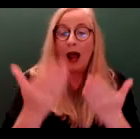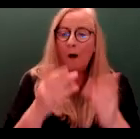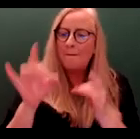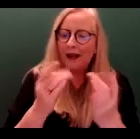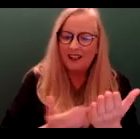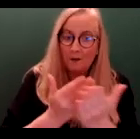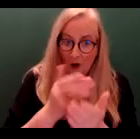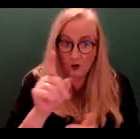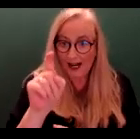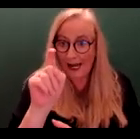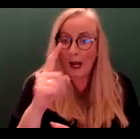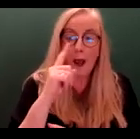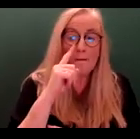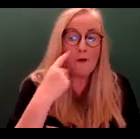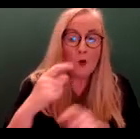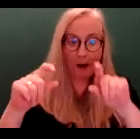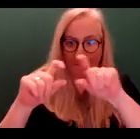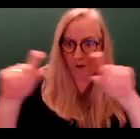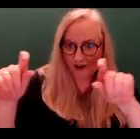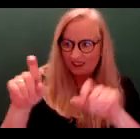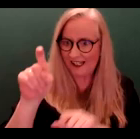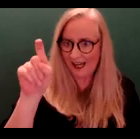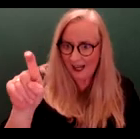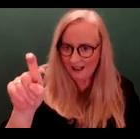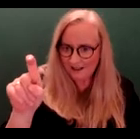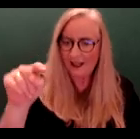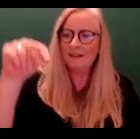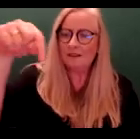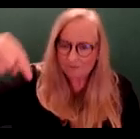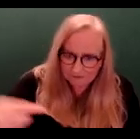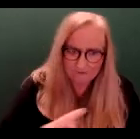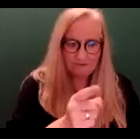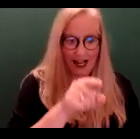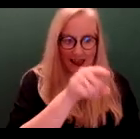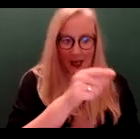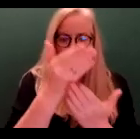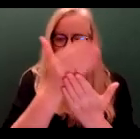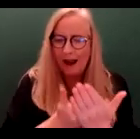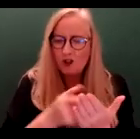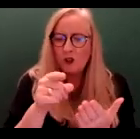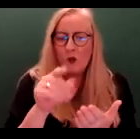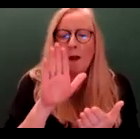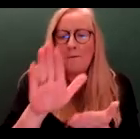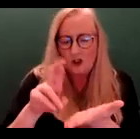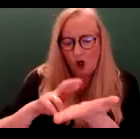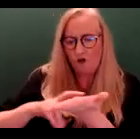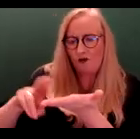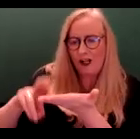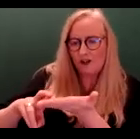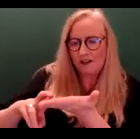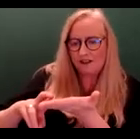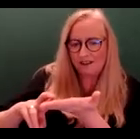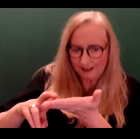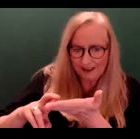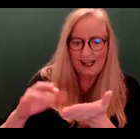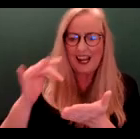you click the blue button here. It then leads you into this page and you must be registered in order to